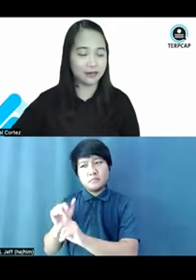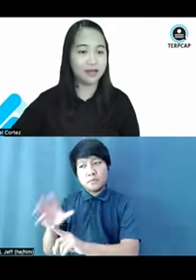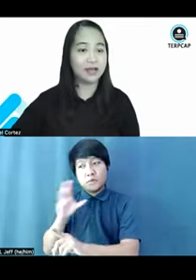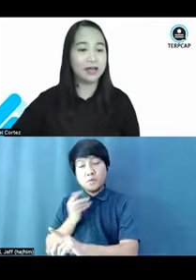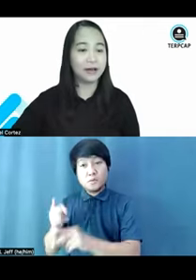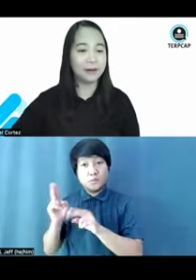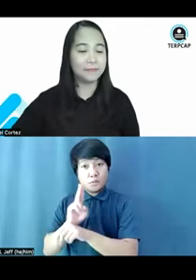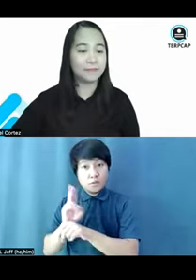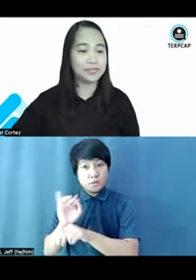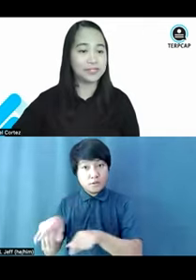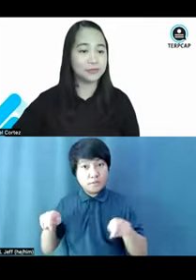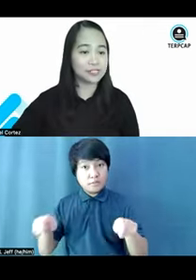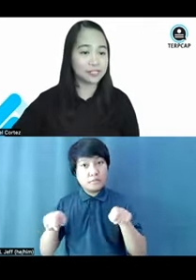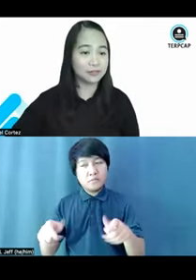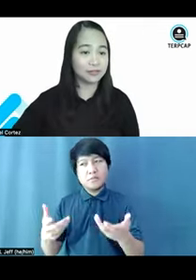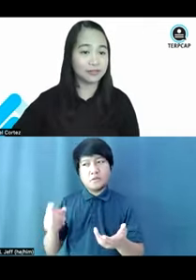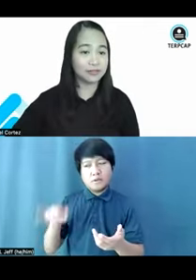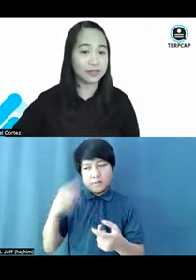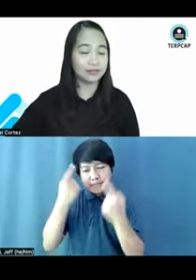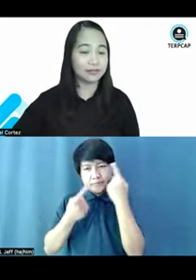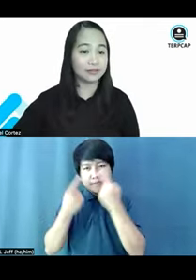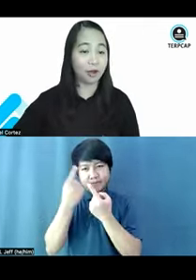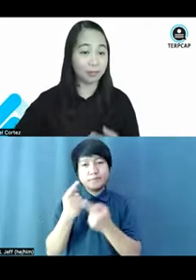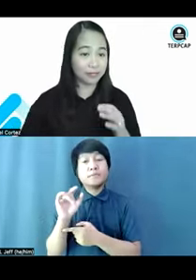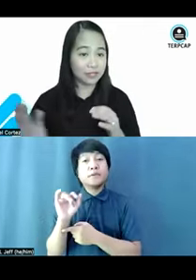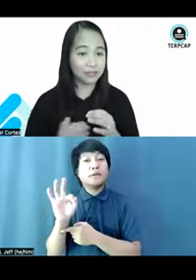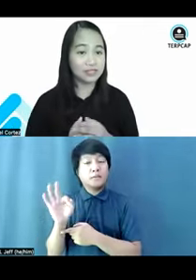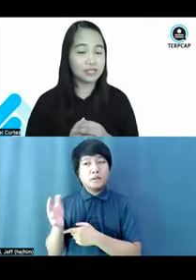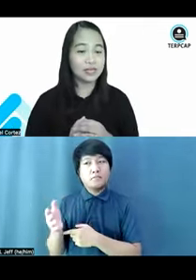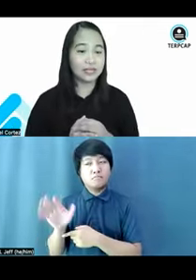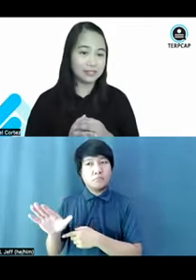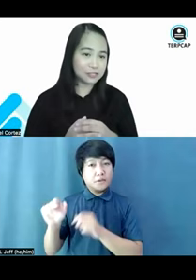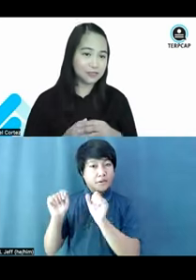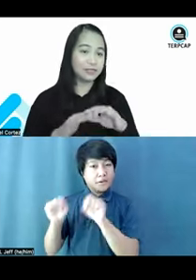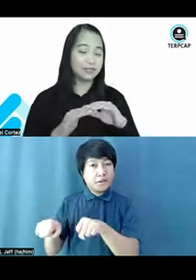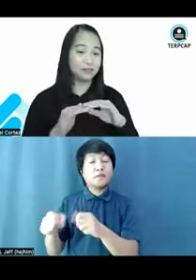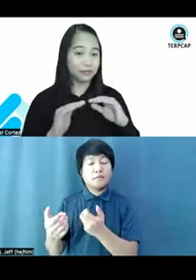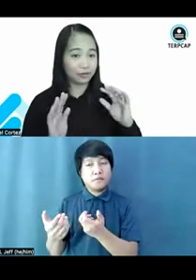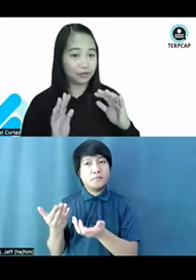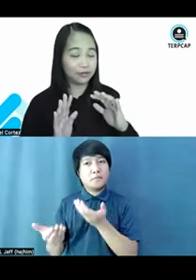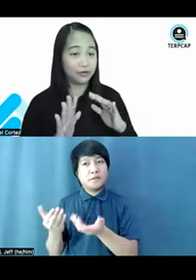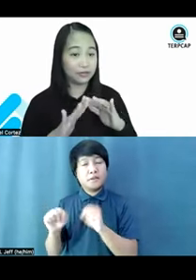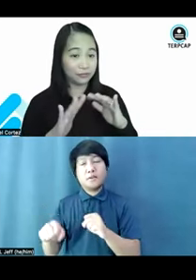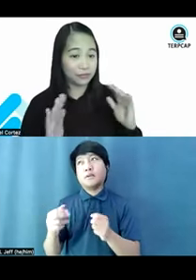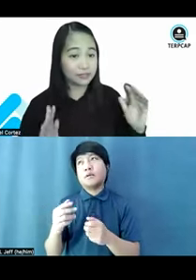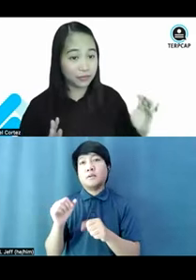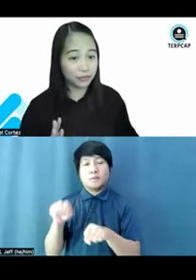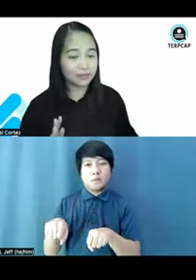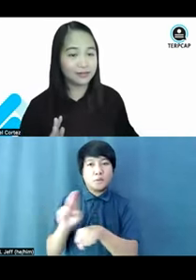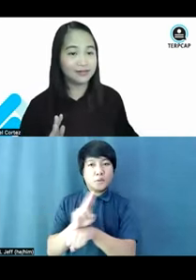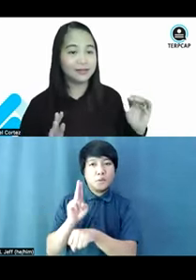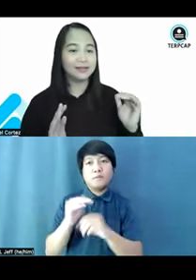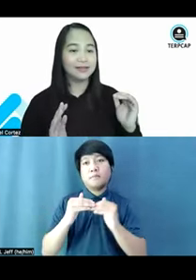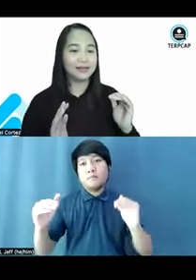wheelchair is to consider that the operations at least should be in the first, you know, on the first